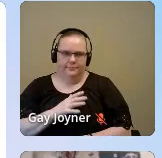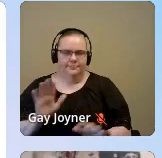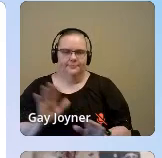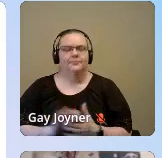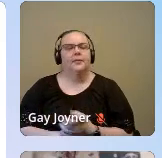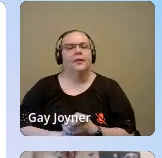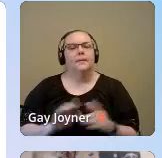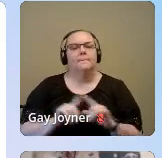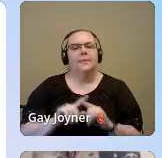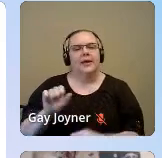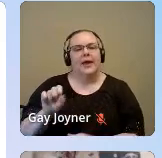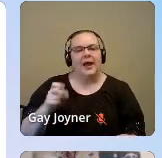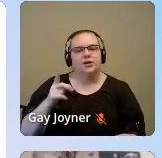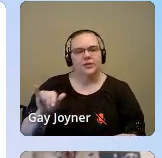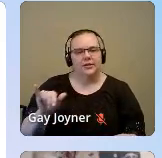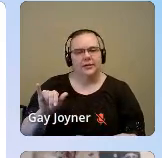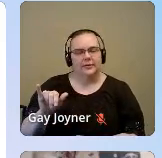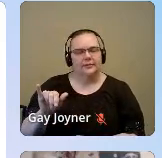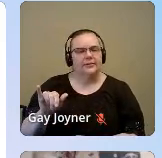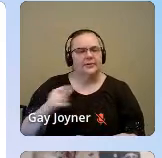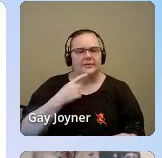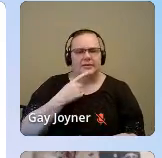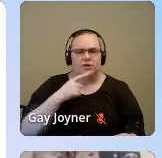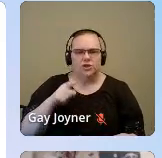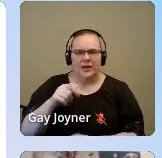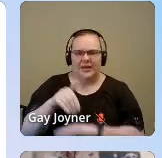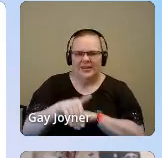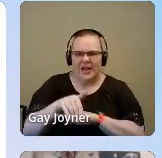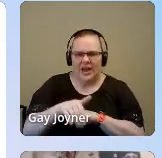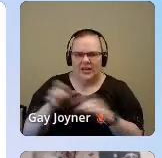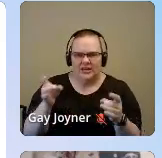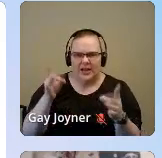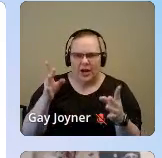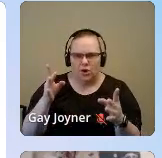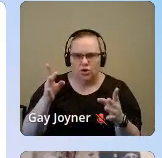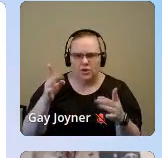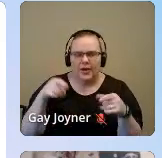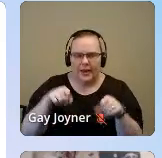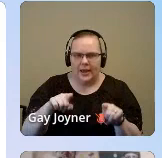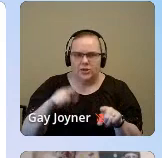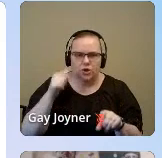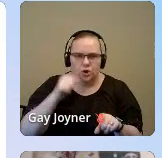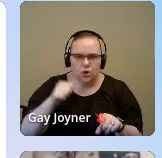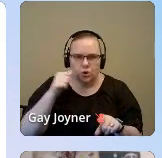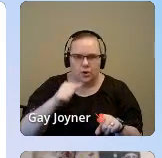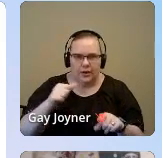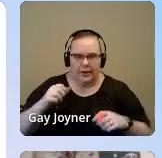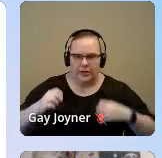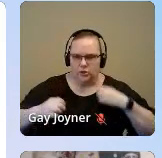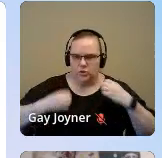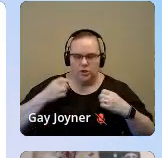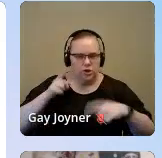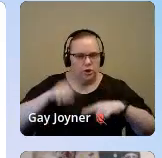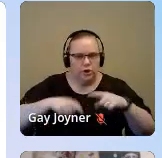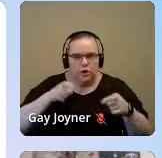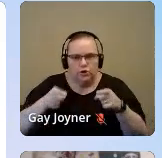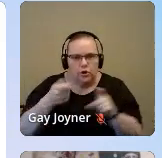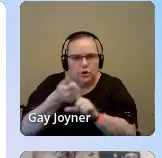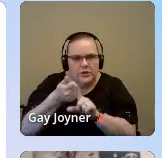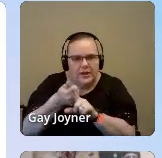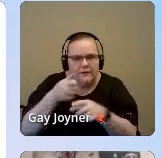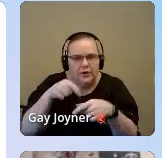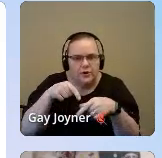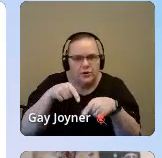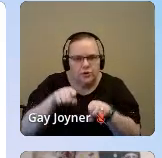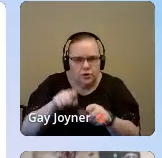Ashley explained that she had night terrors as a little girl or extreme emotional responses and and was uncontrollable in school. And she was seen as a